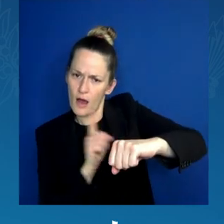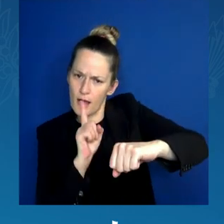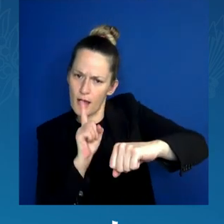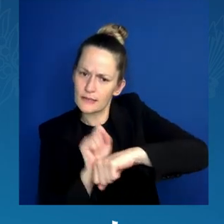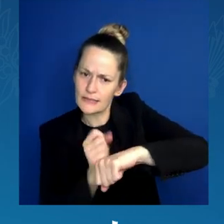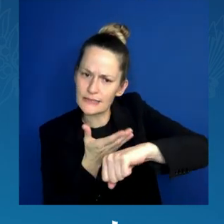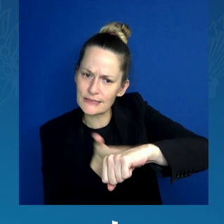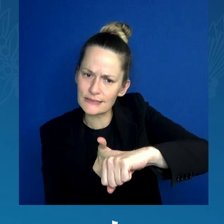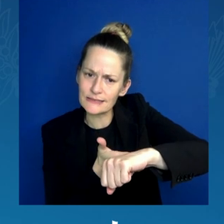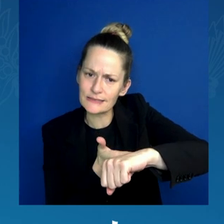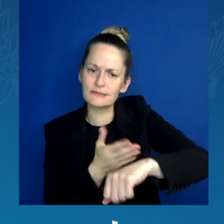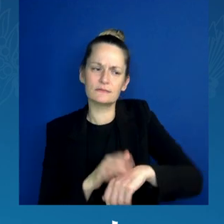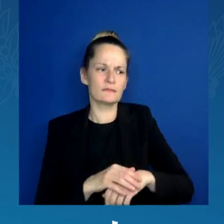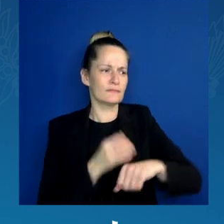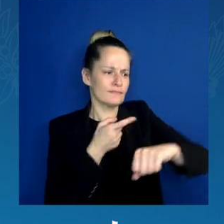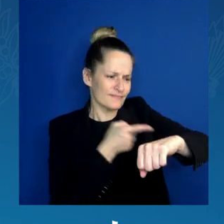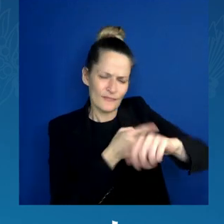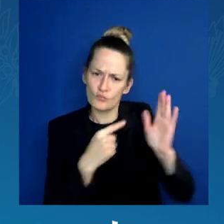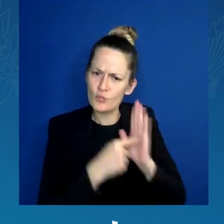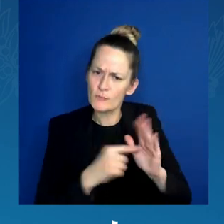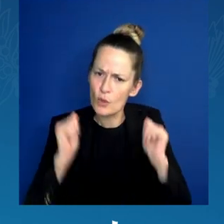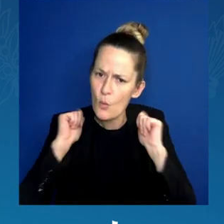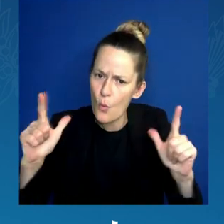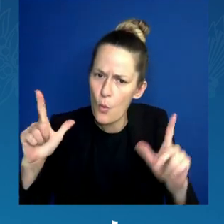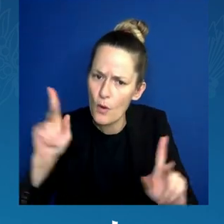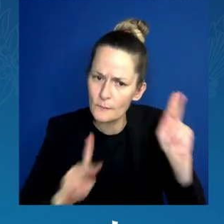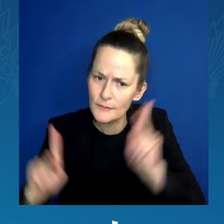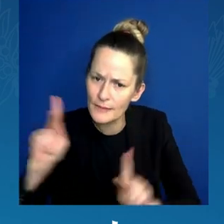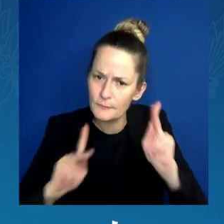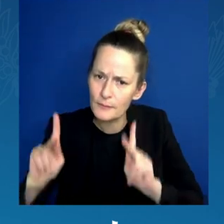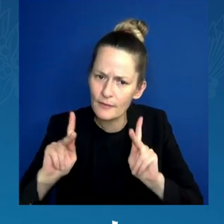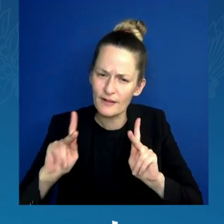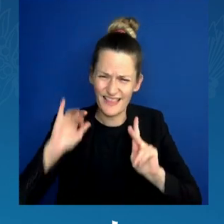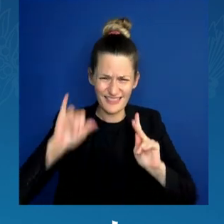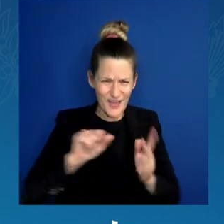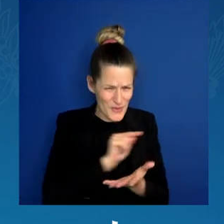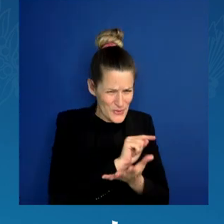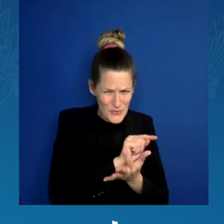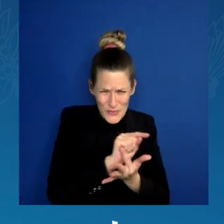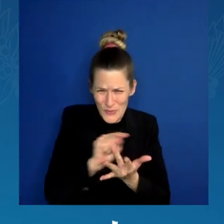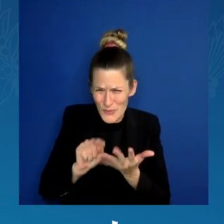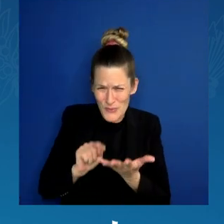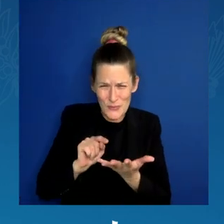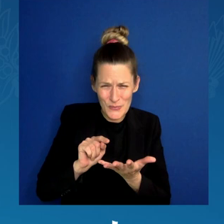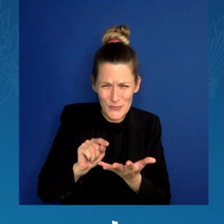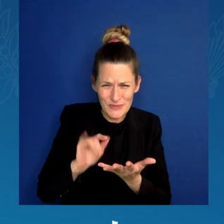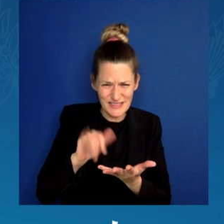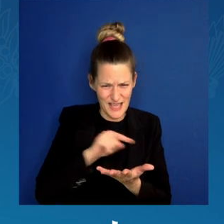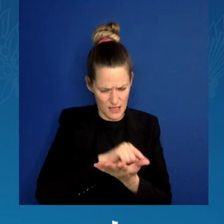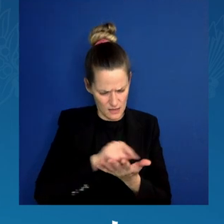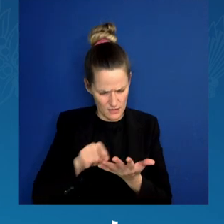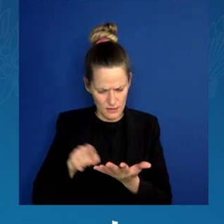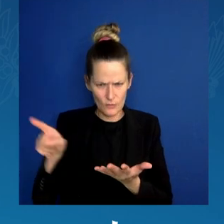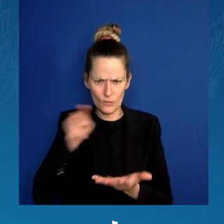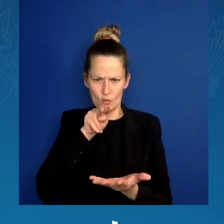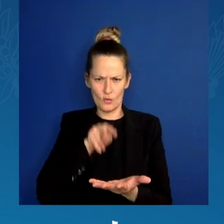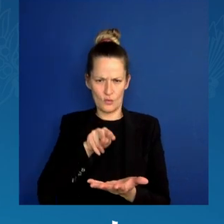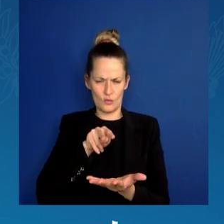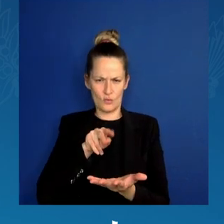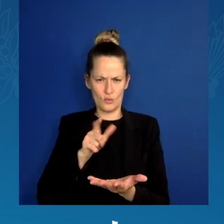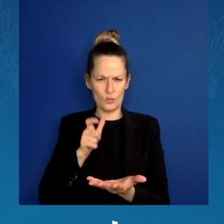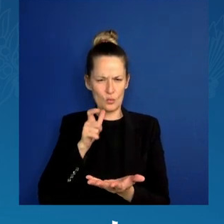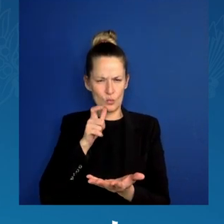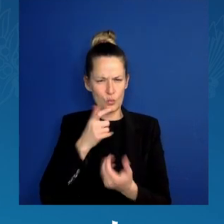Look at what those movements have been and who has been a part of it, and you will see they have been led by students.